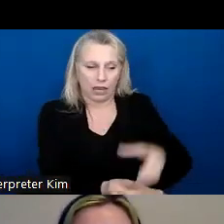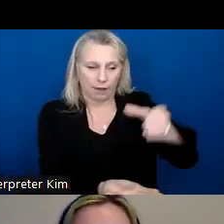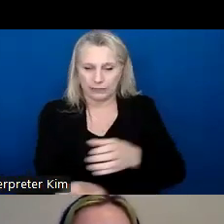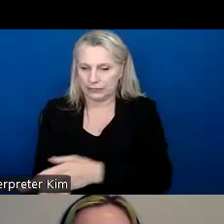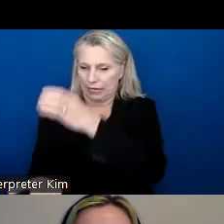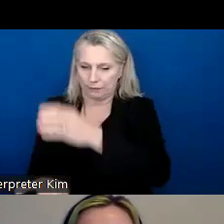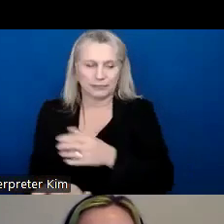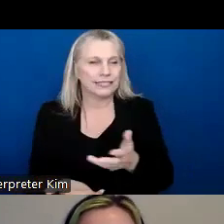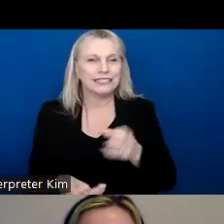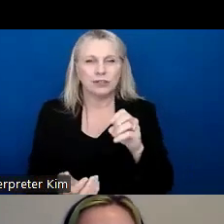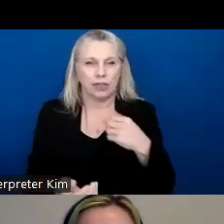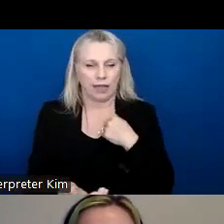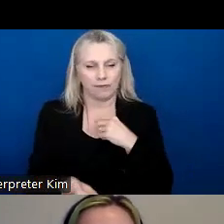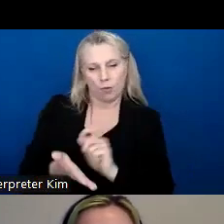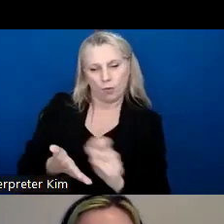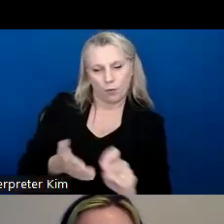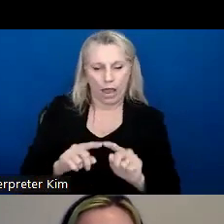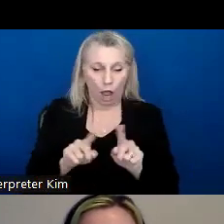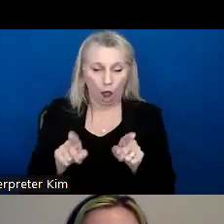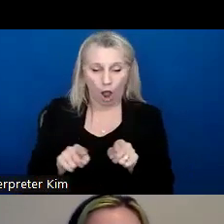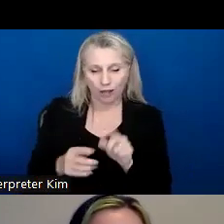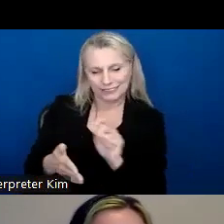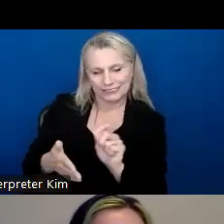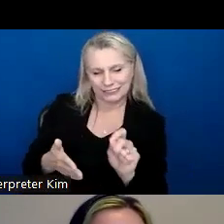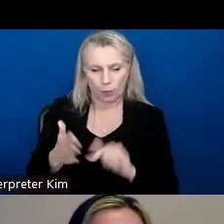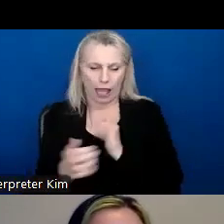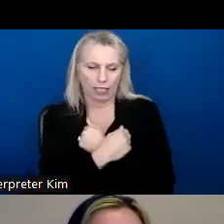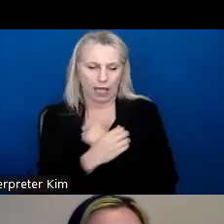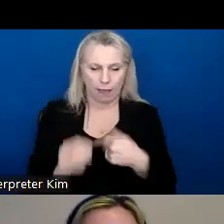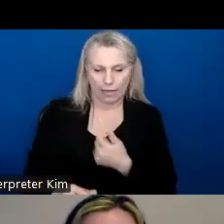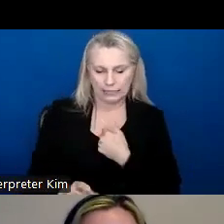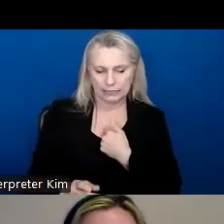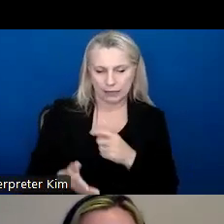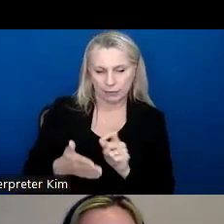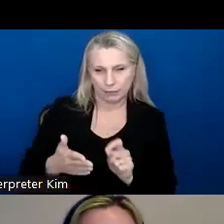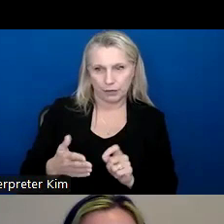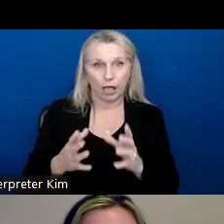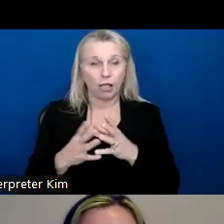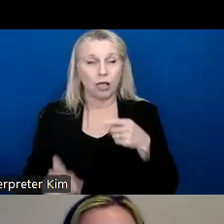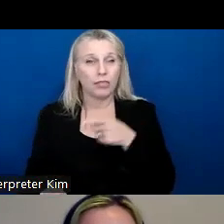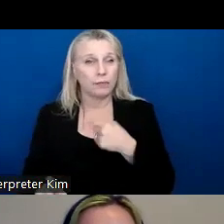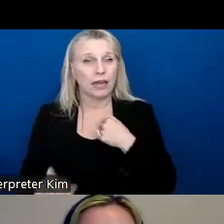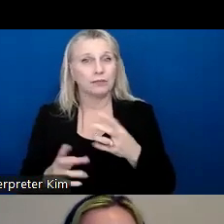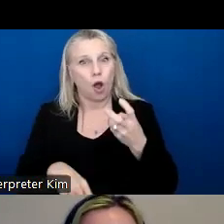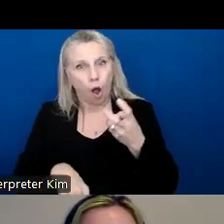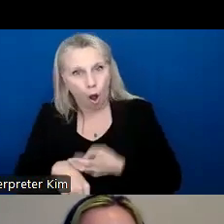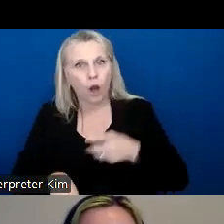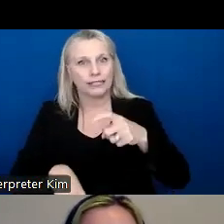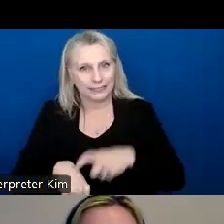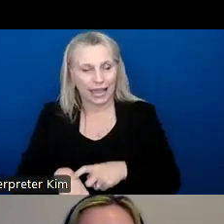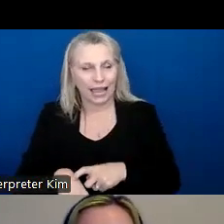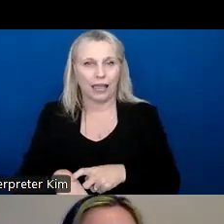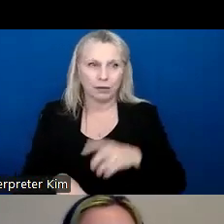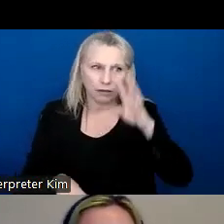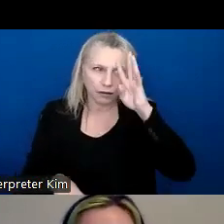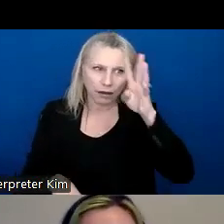loved about themselves on these hearts after we had our discussion. And, um, a lot of them had a really hard time coming